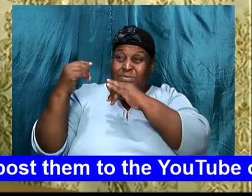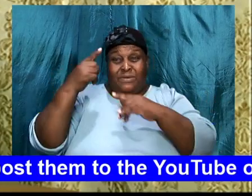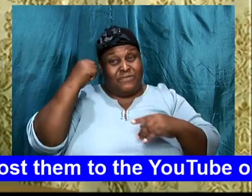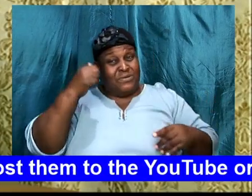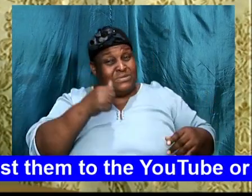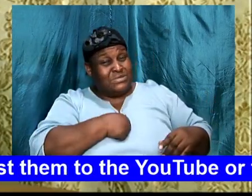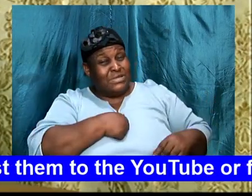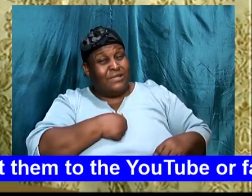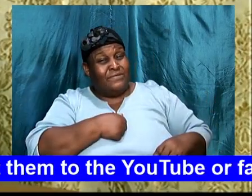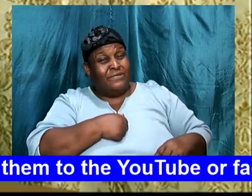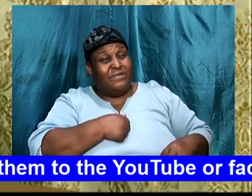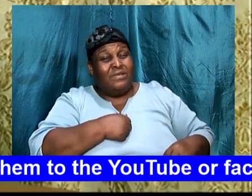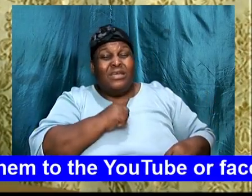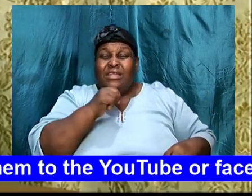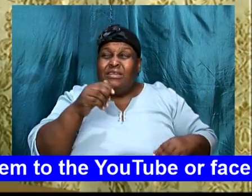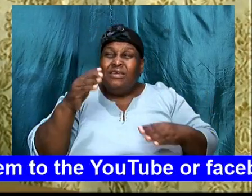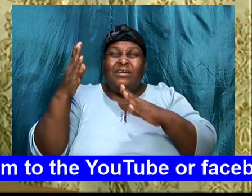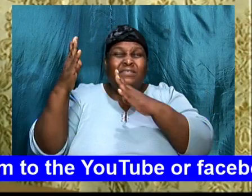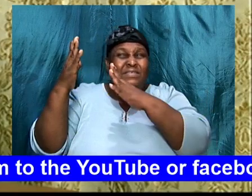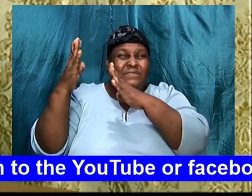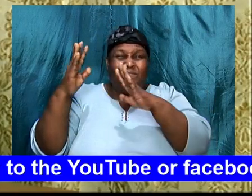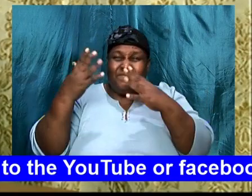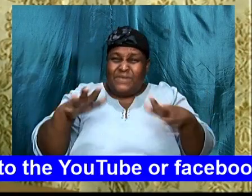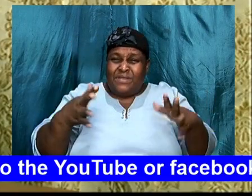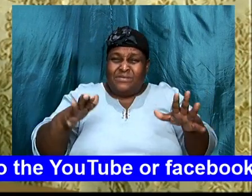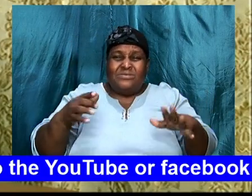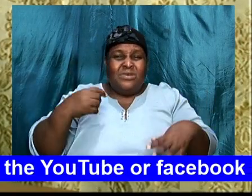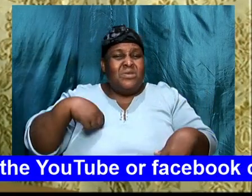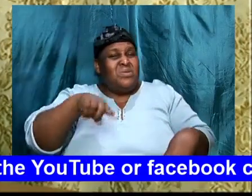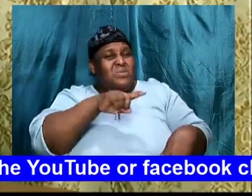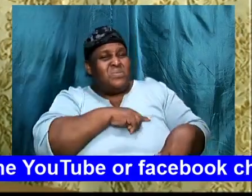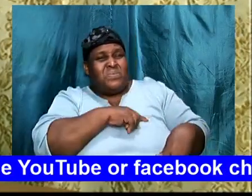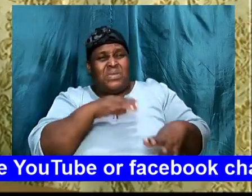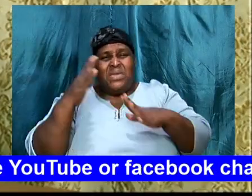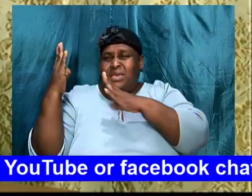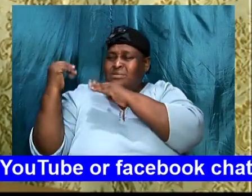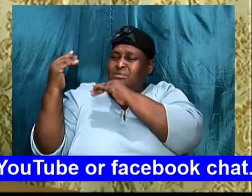end, that you expect, for yourself. often time,